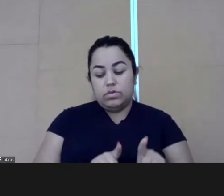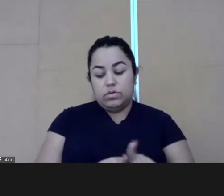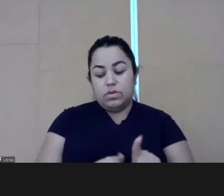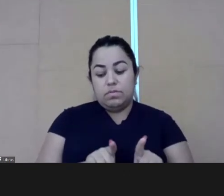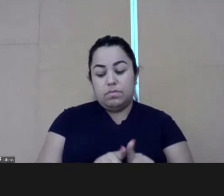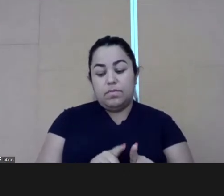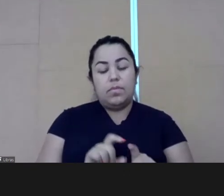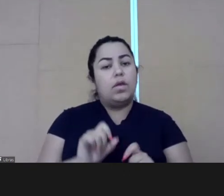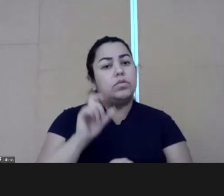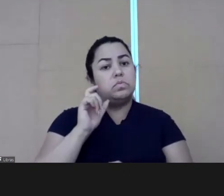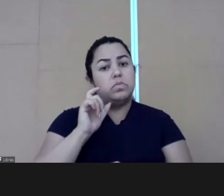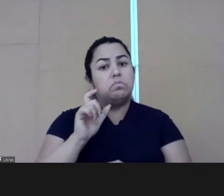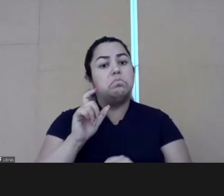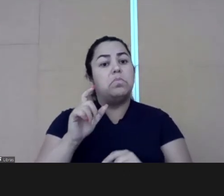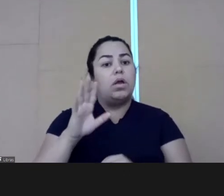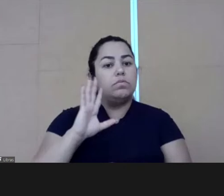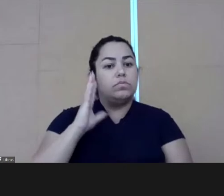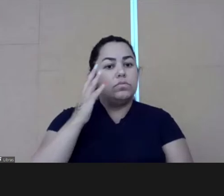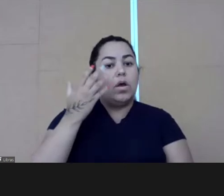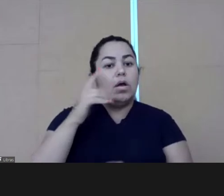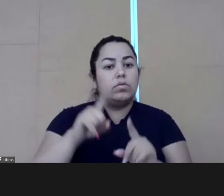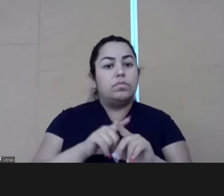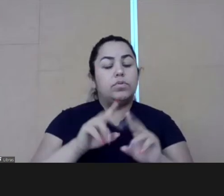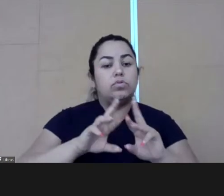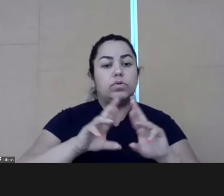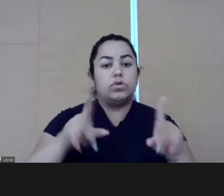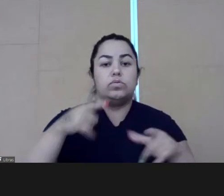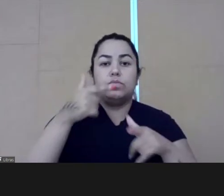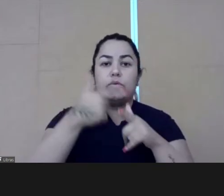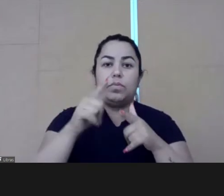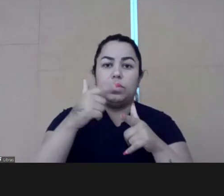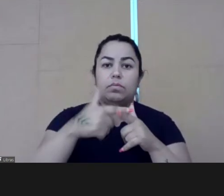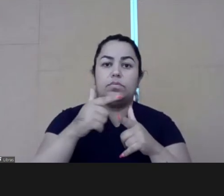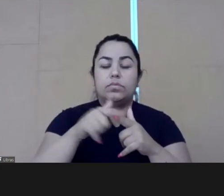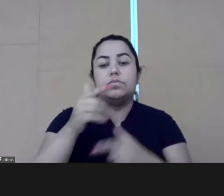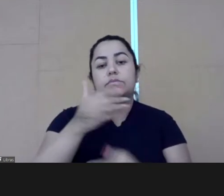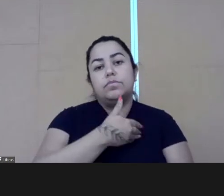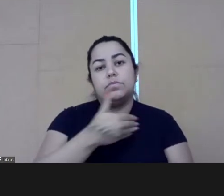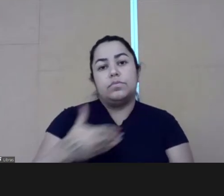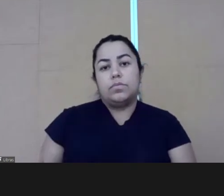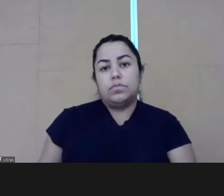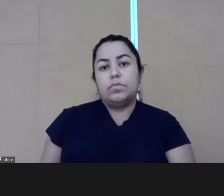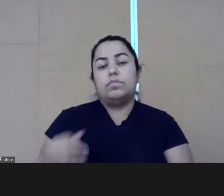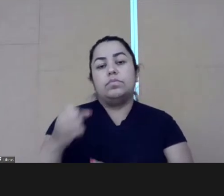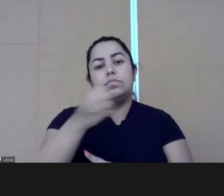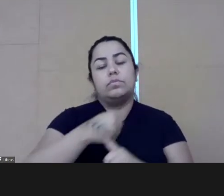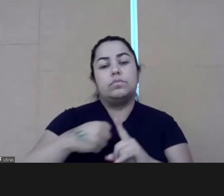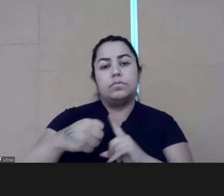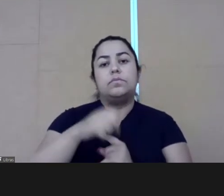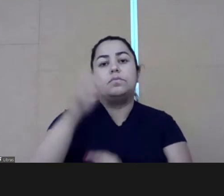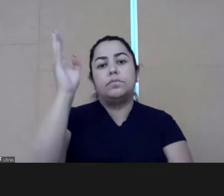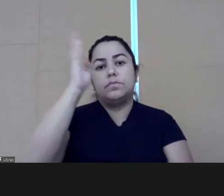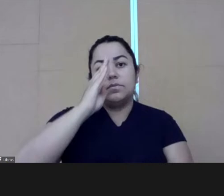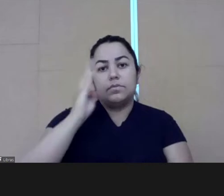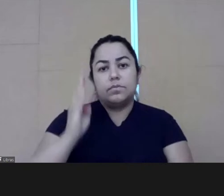policies propose to address solutions to the different public problems that society,